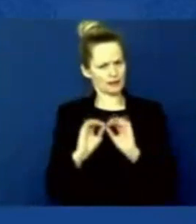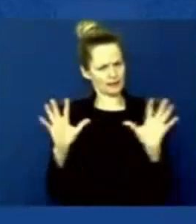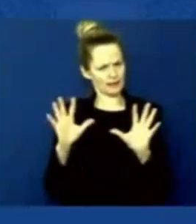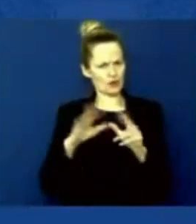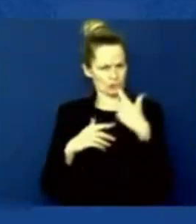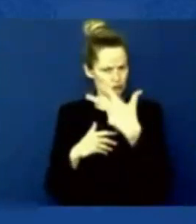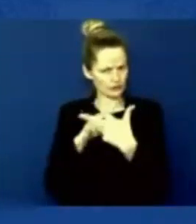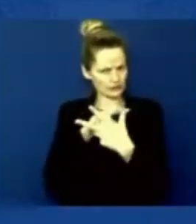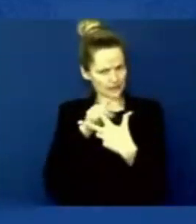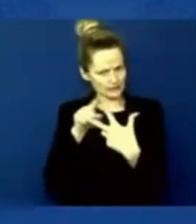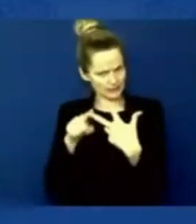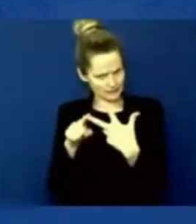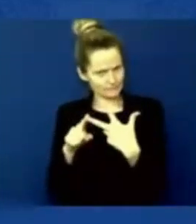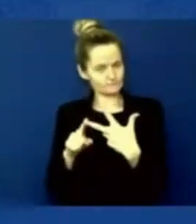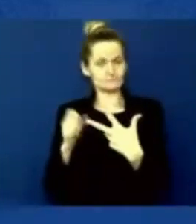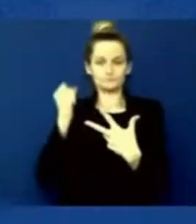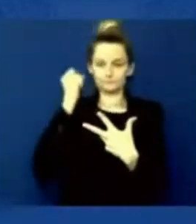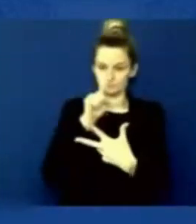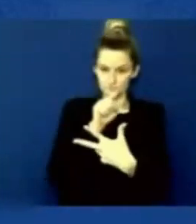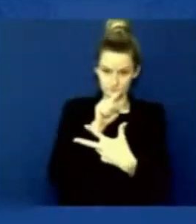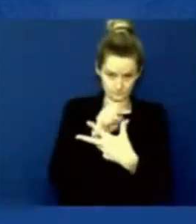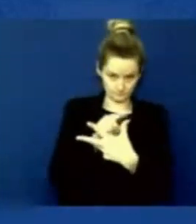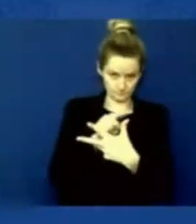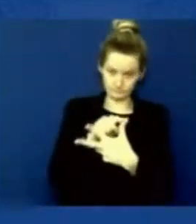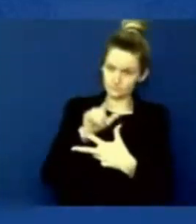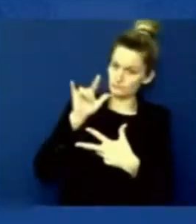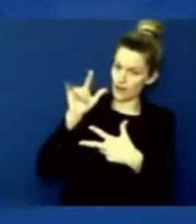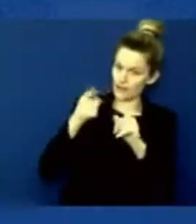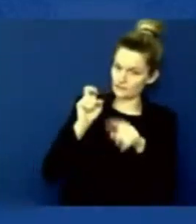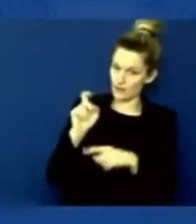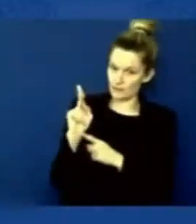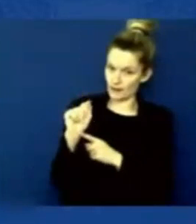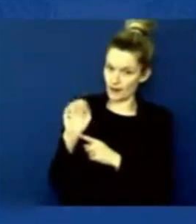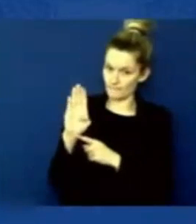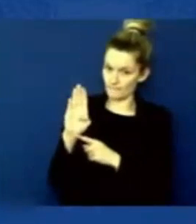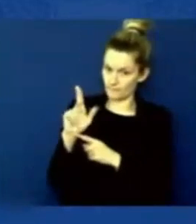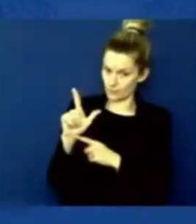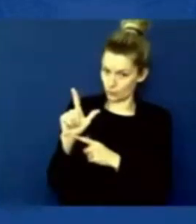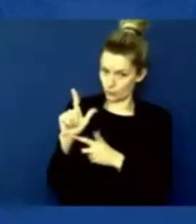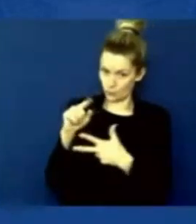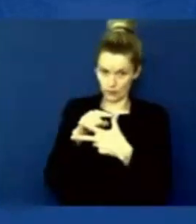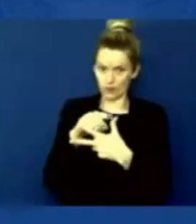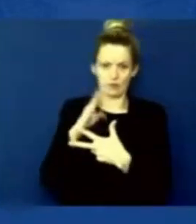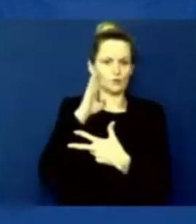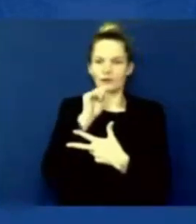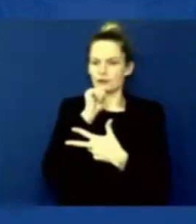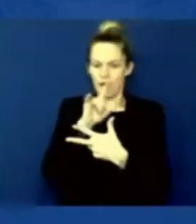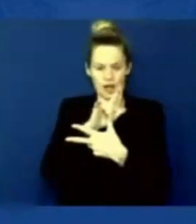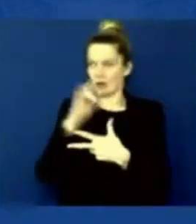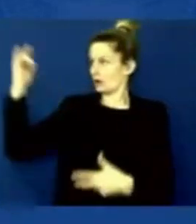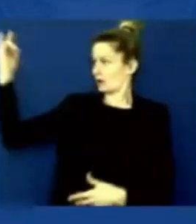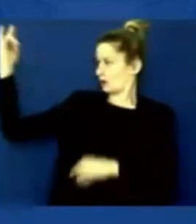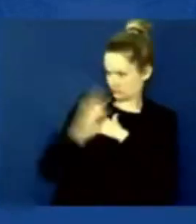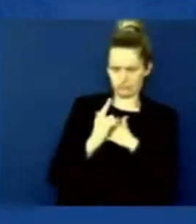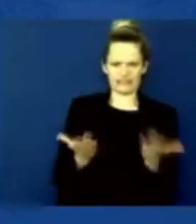taking off from Kabul are not flying directly to the United States. They're landing at U.S. military bases and transit centers